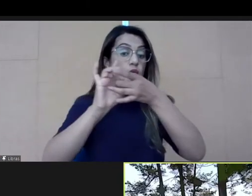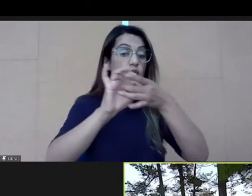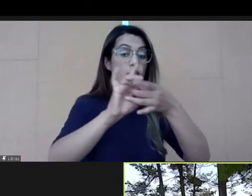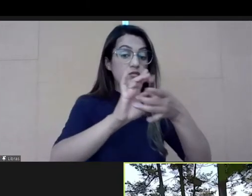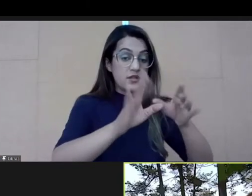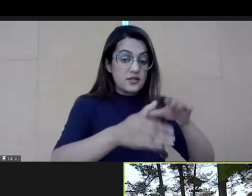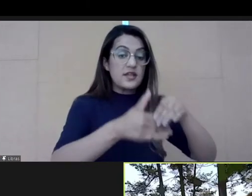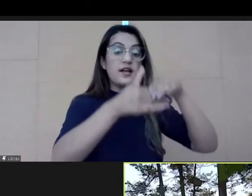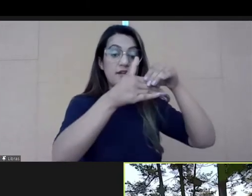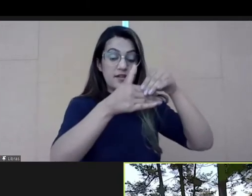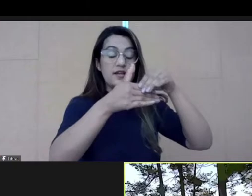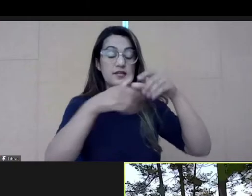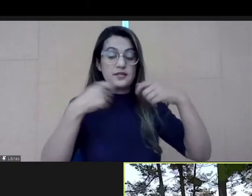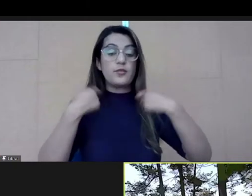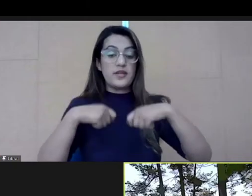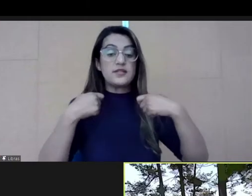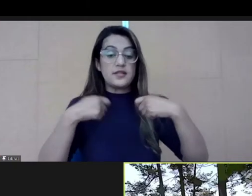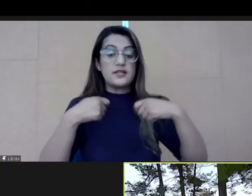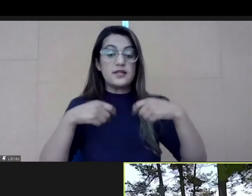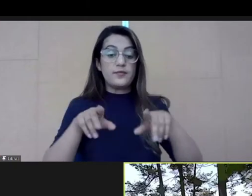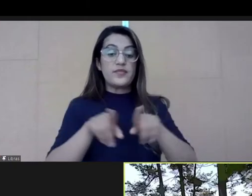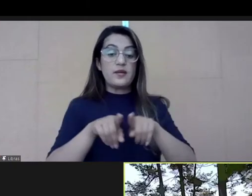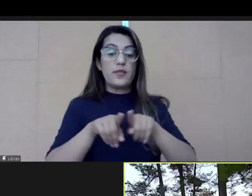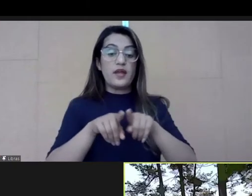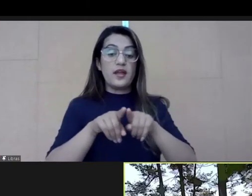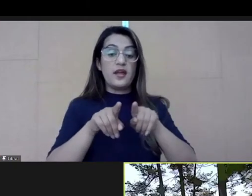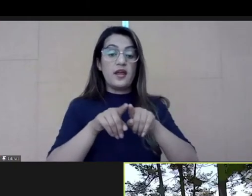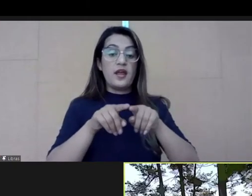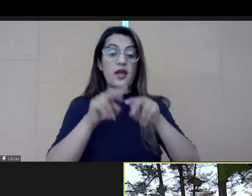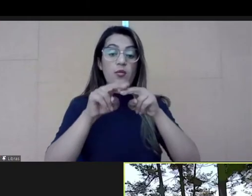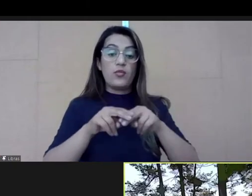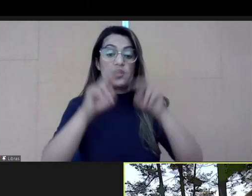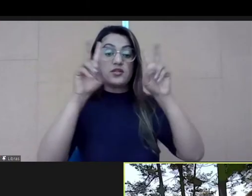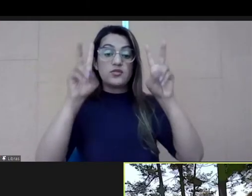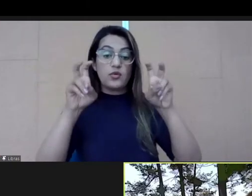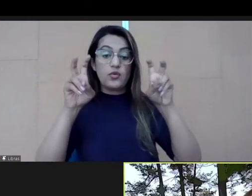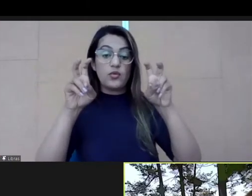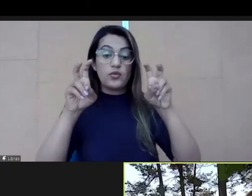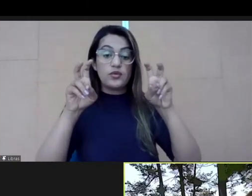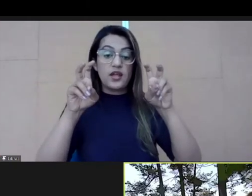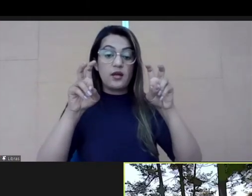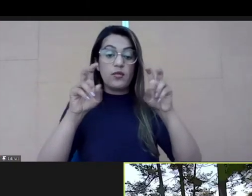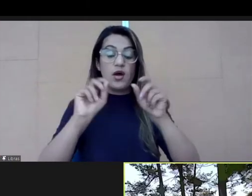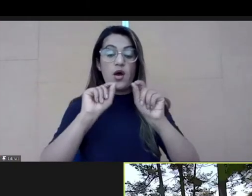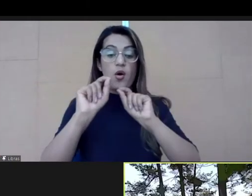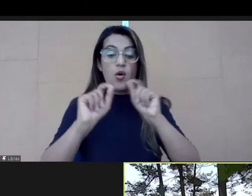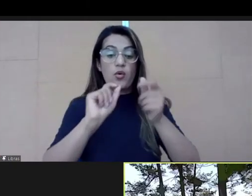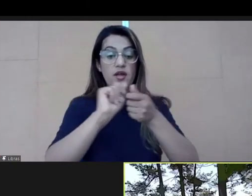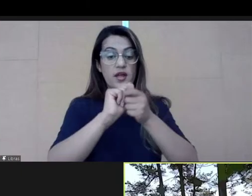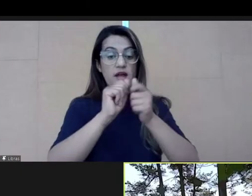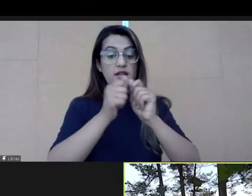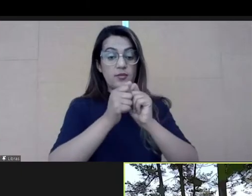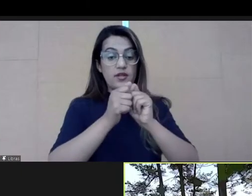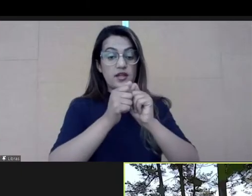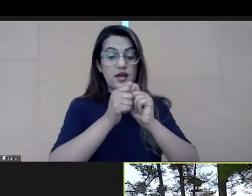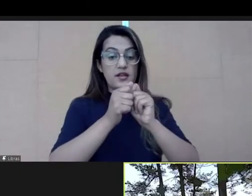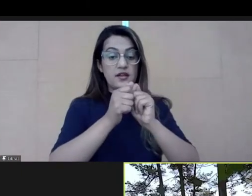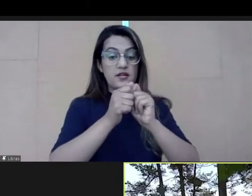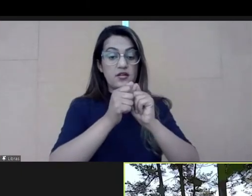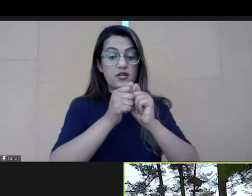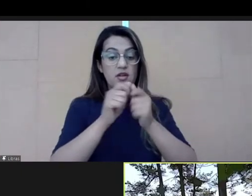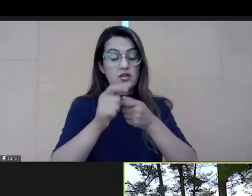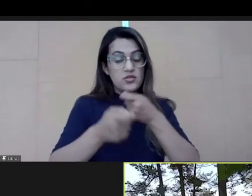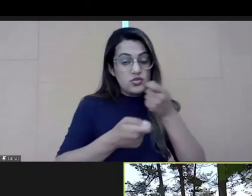business unit to business unit, from department to department, and from government to government. So for sure, the first